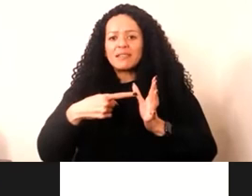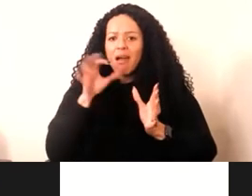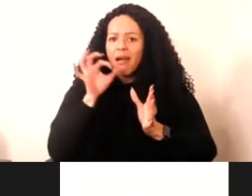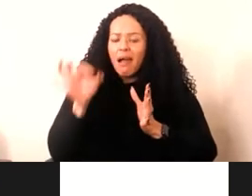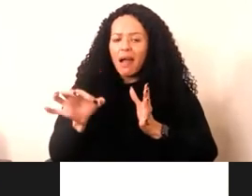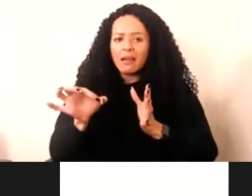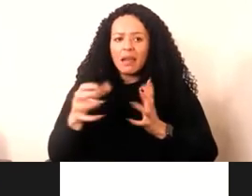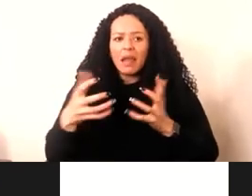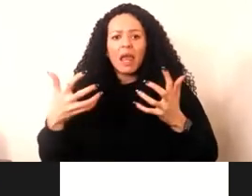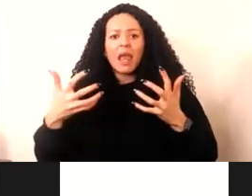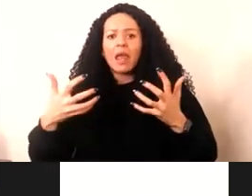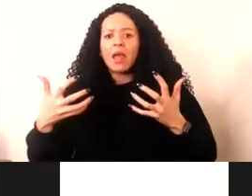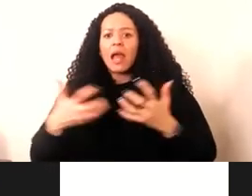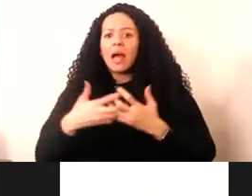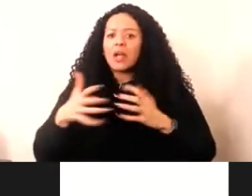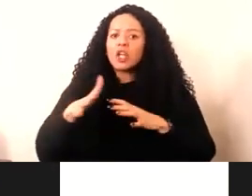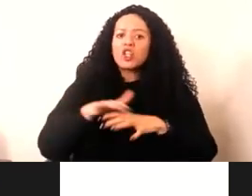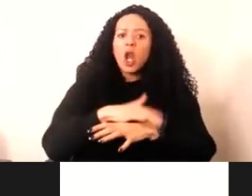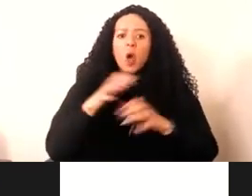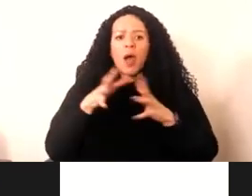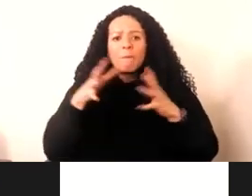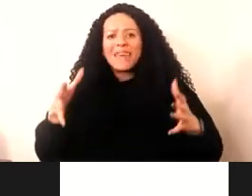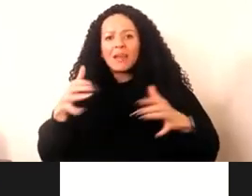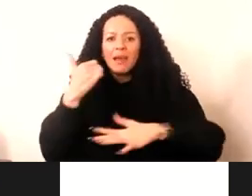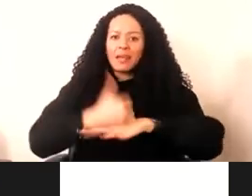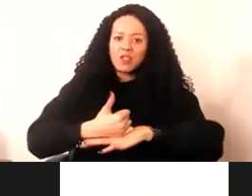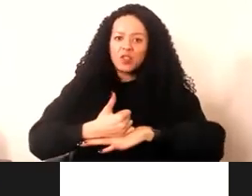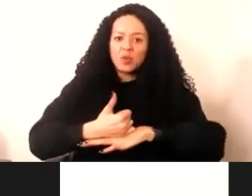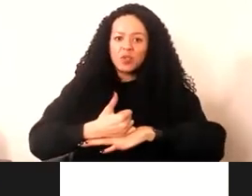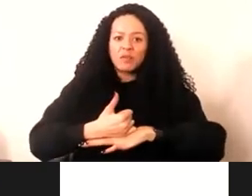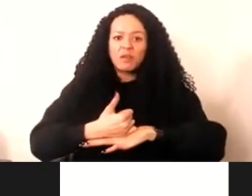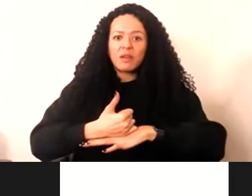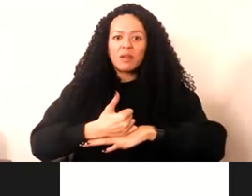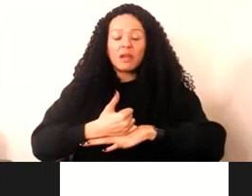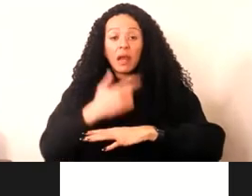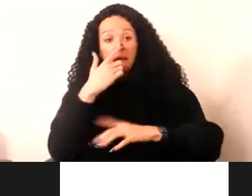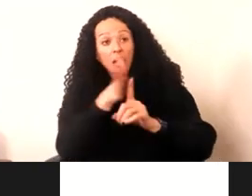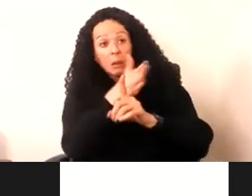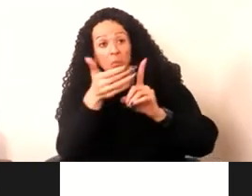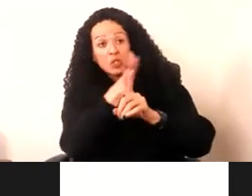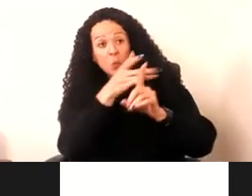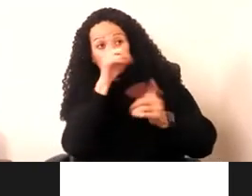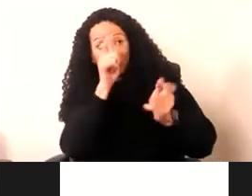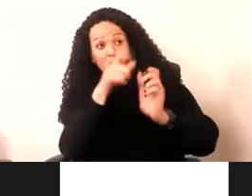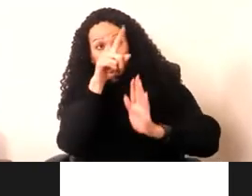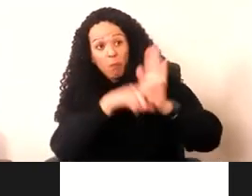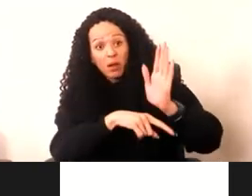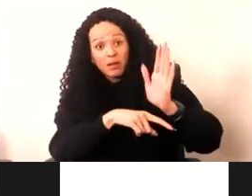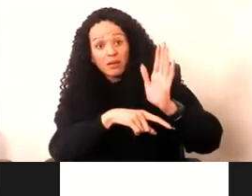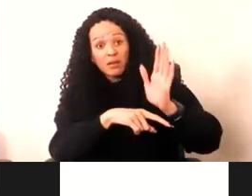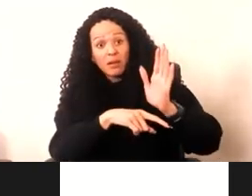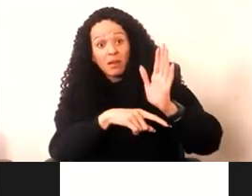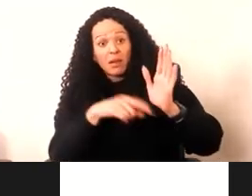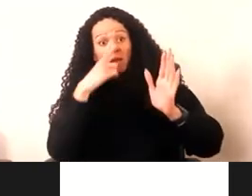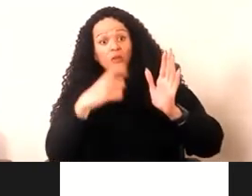slower, bigger institutions be persuaded to bend their policies to accommodate fast paced